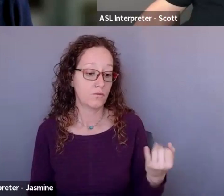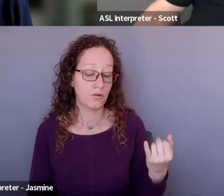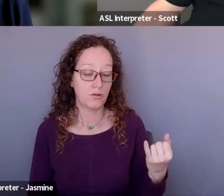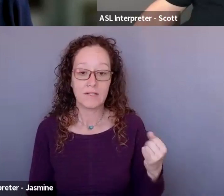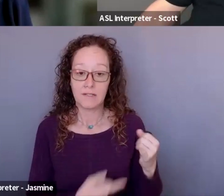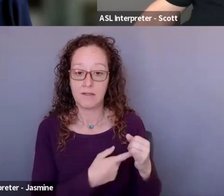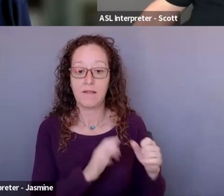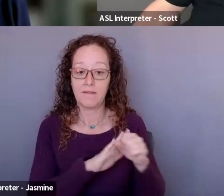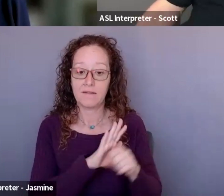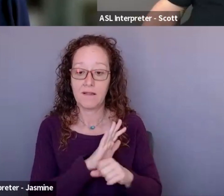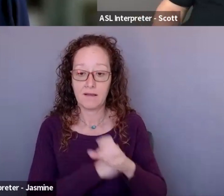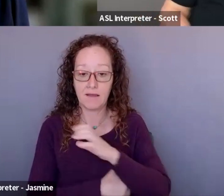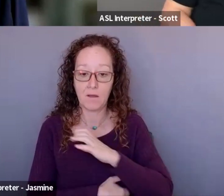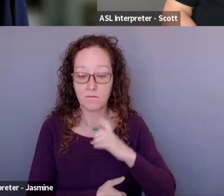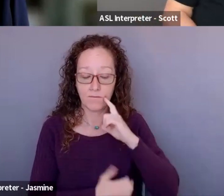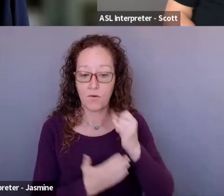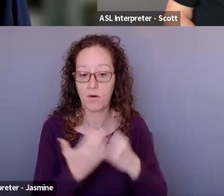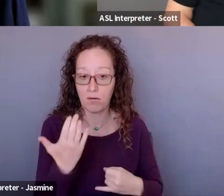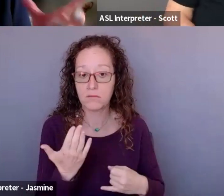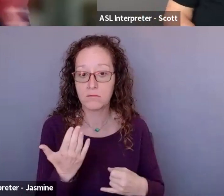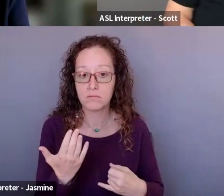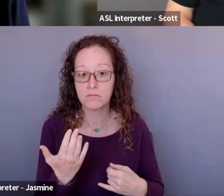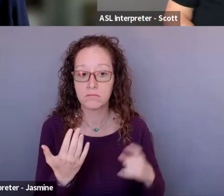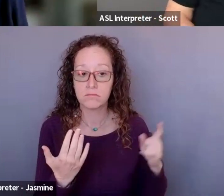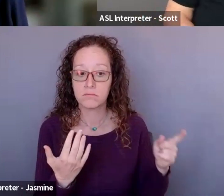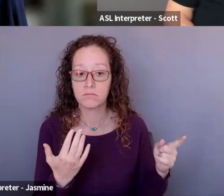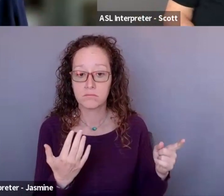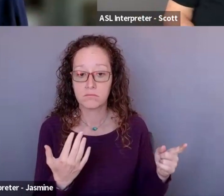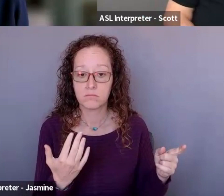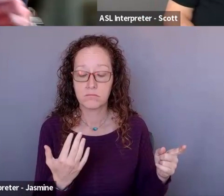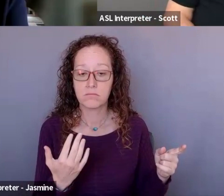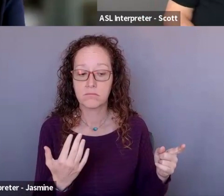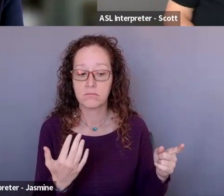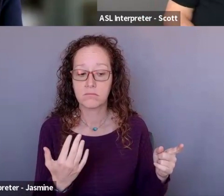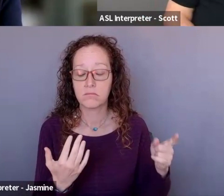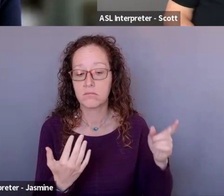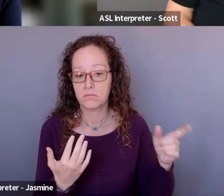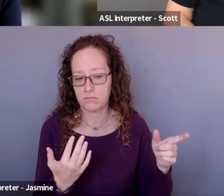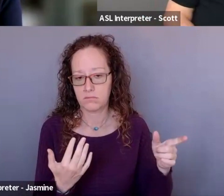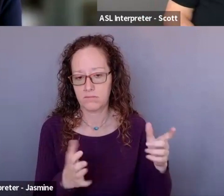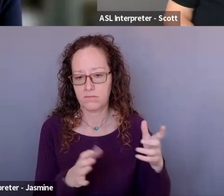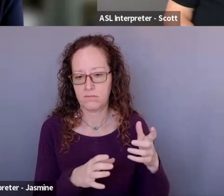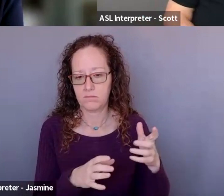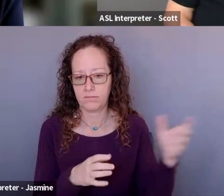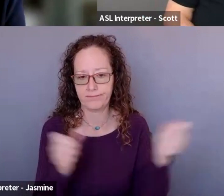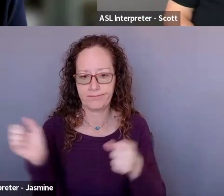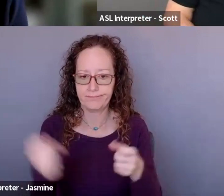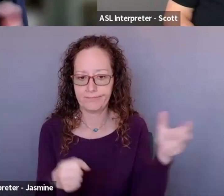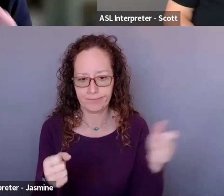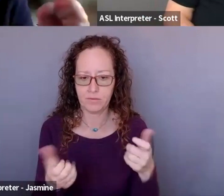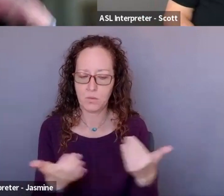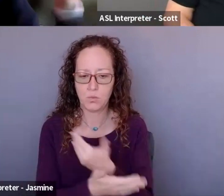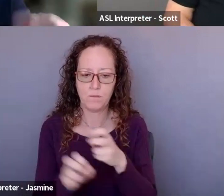of the Arts, they not only get panelists, different panelists each time,